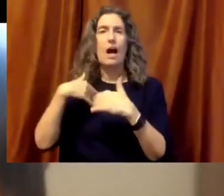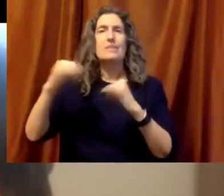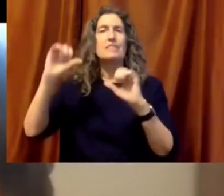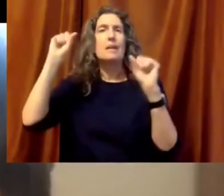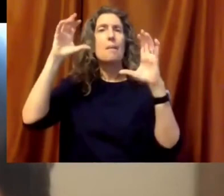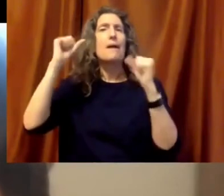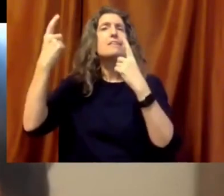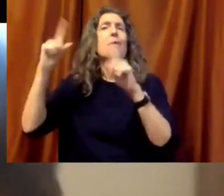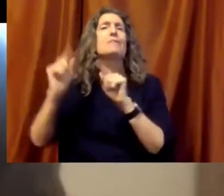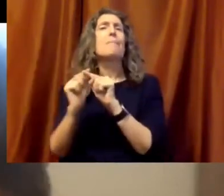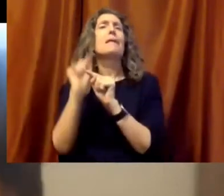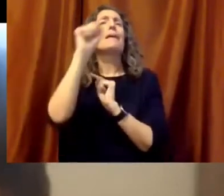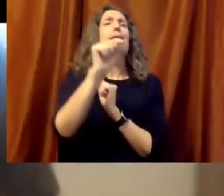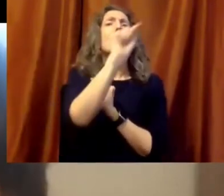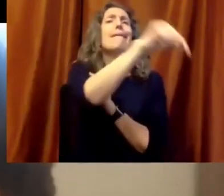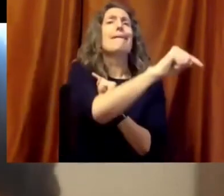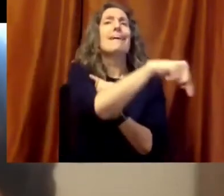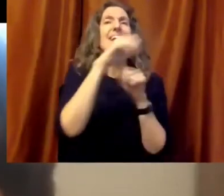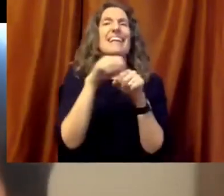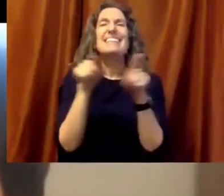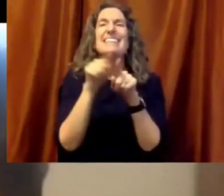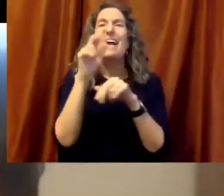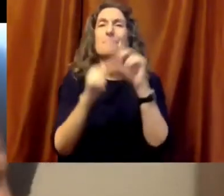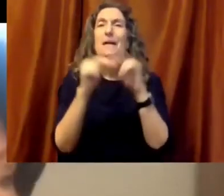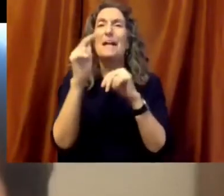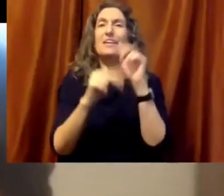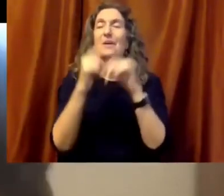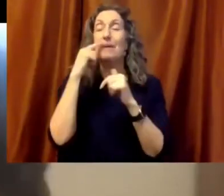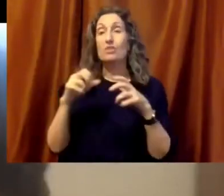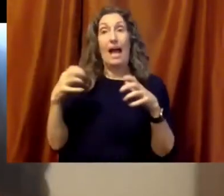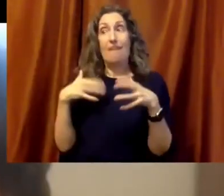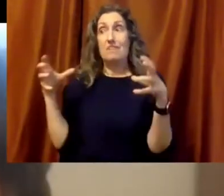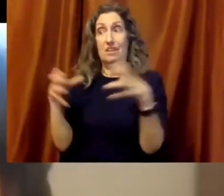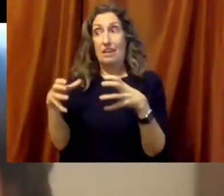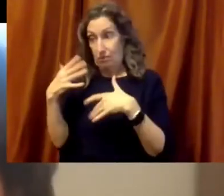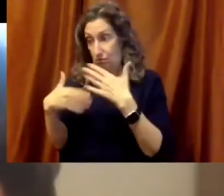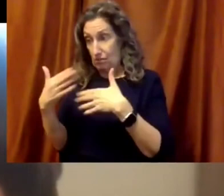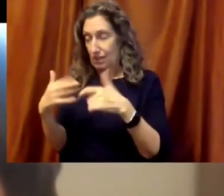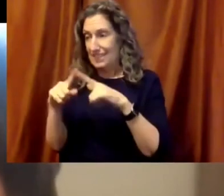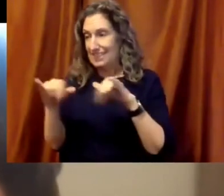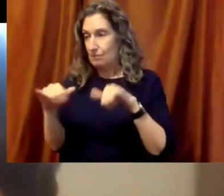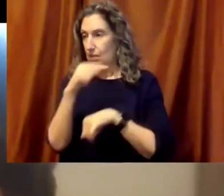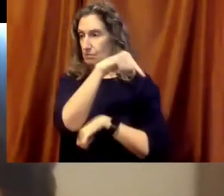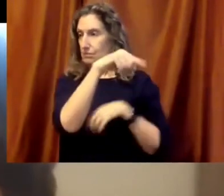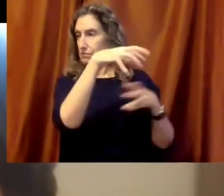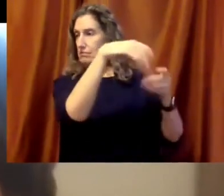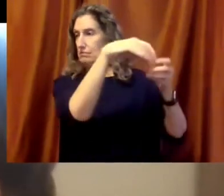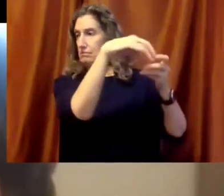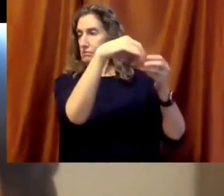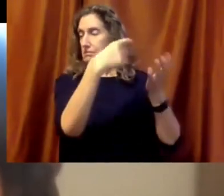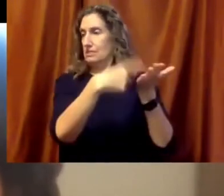amazed at what else was going on in that building. Across the hall, throughout the building, were parallel discussions